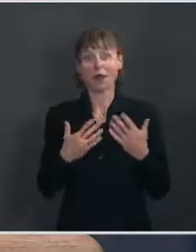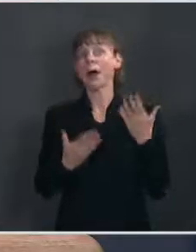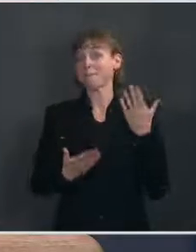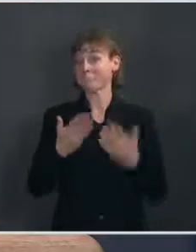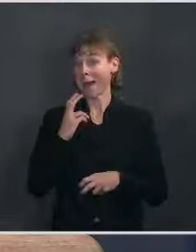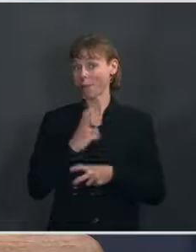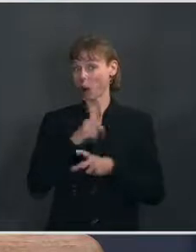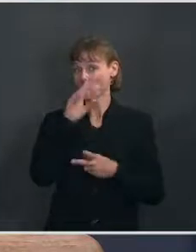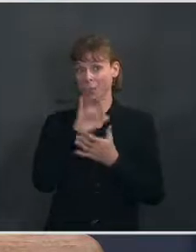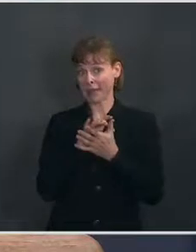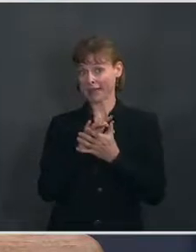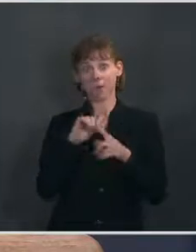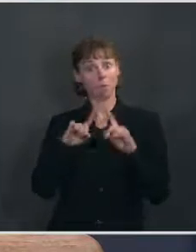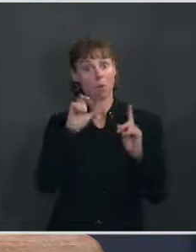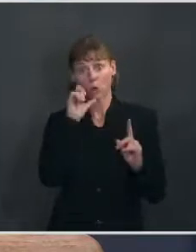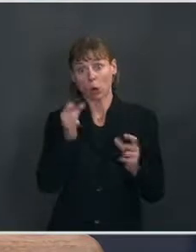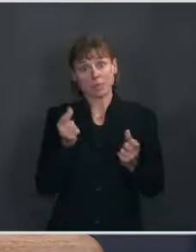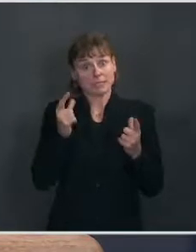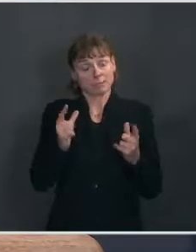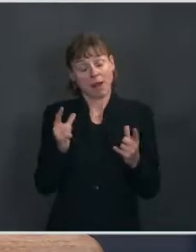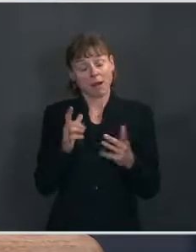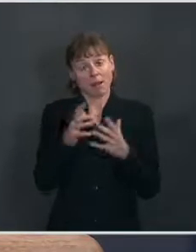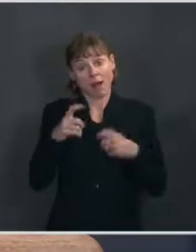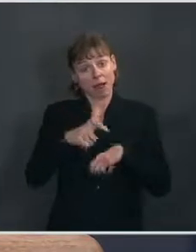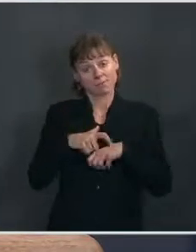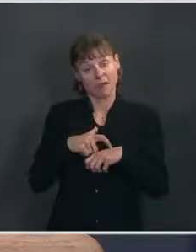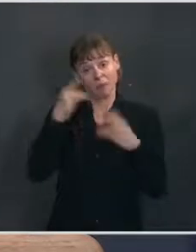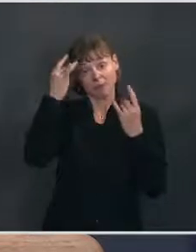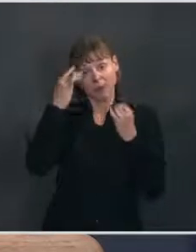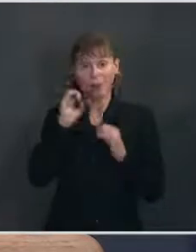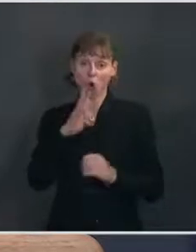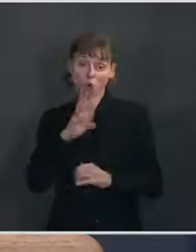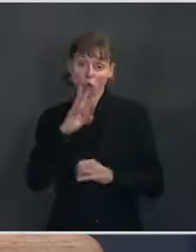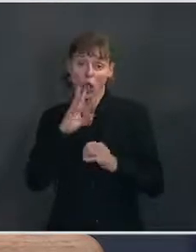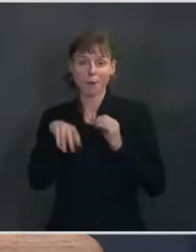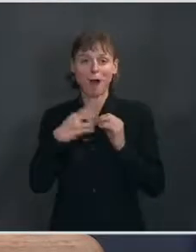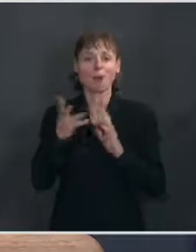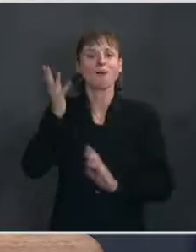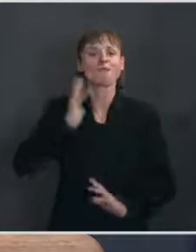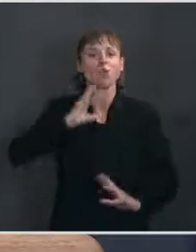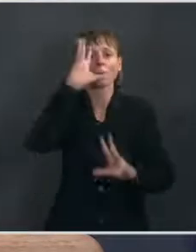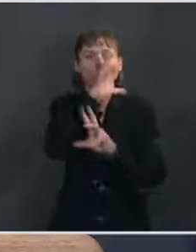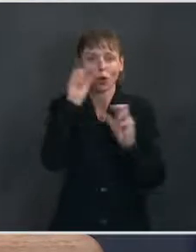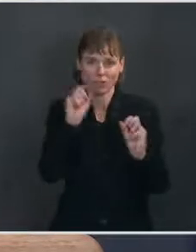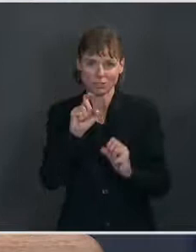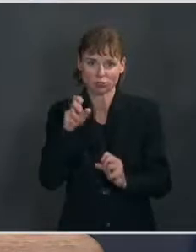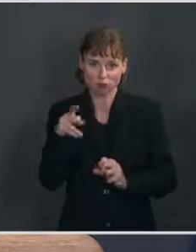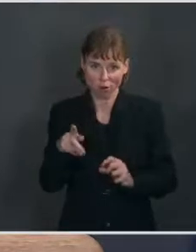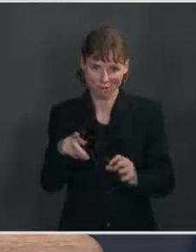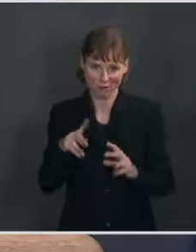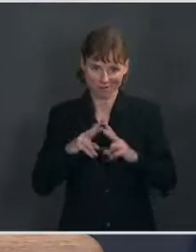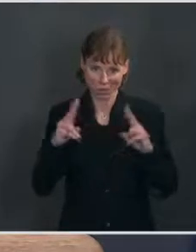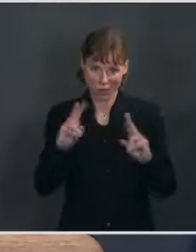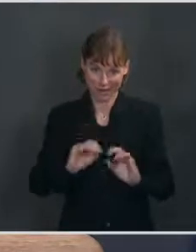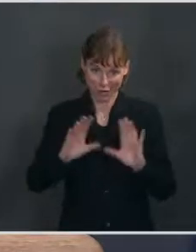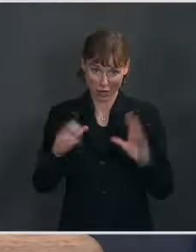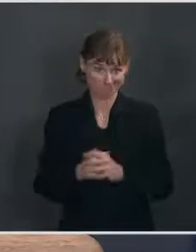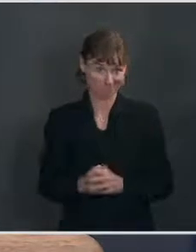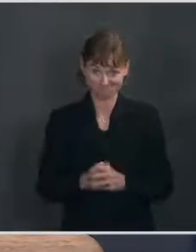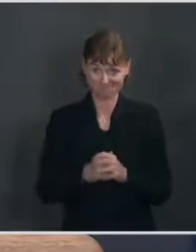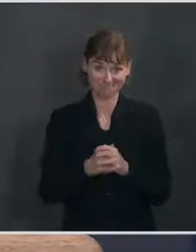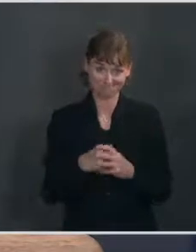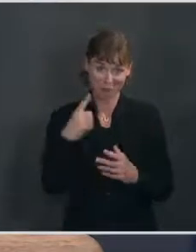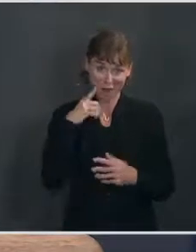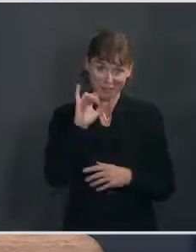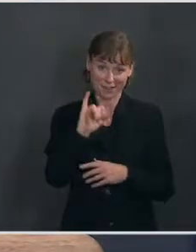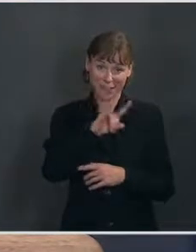believe. We don't spend a lot of time talking about or thinking about President Trump here, former President Trump, to be very clear. I think that's